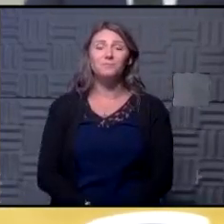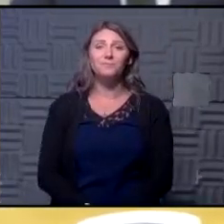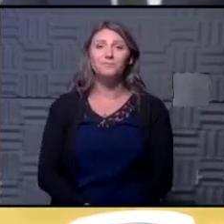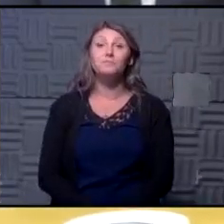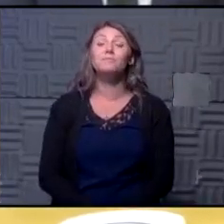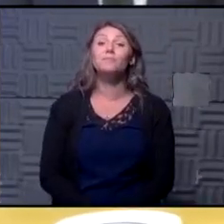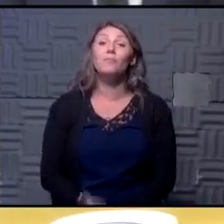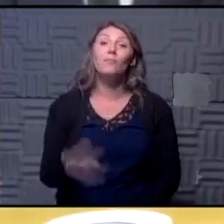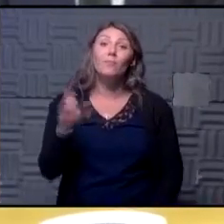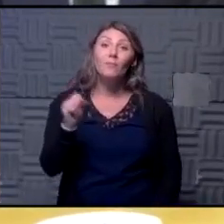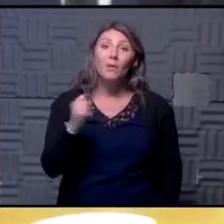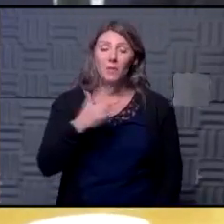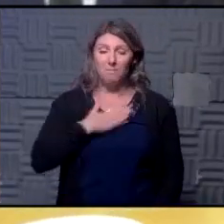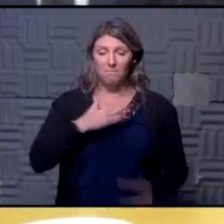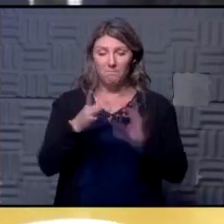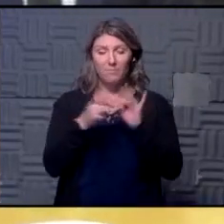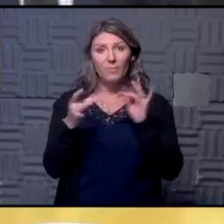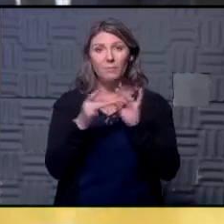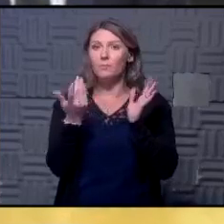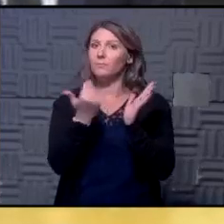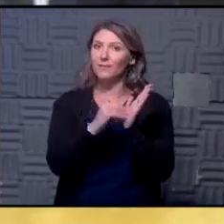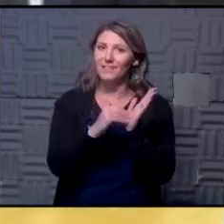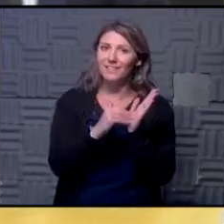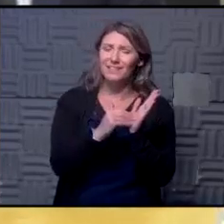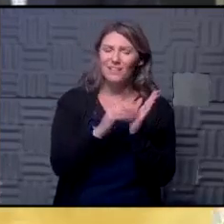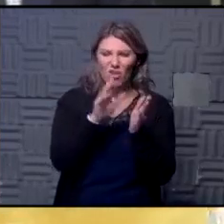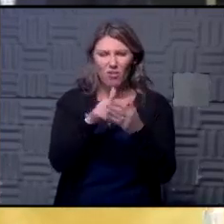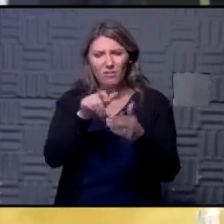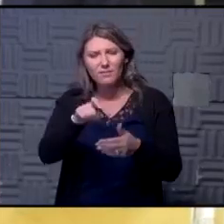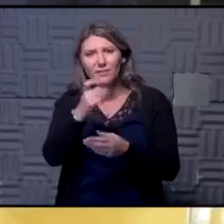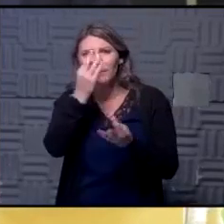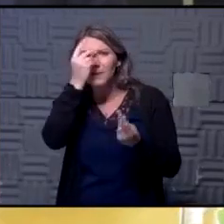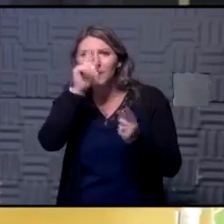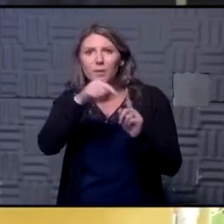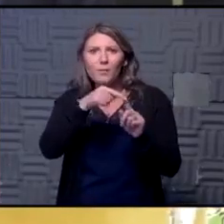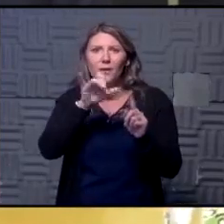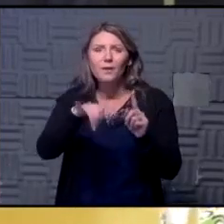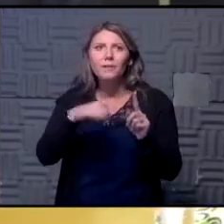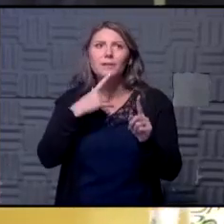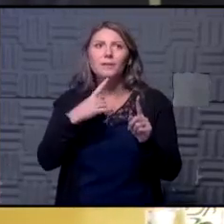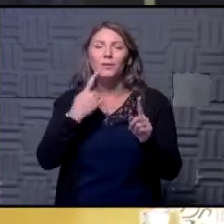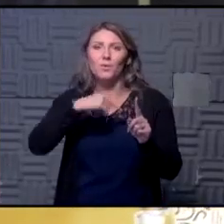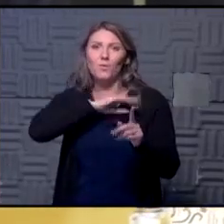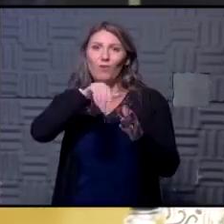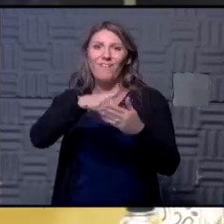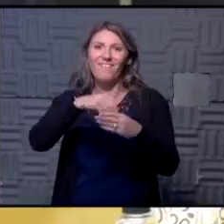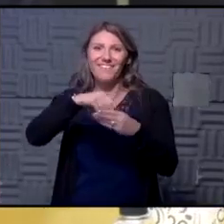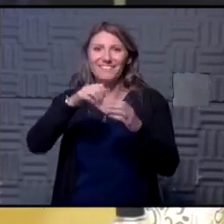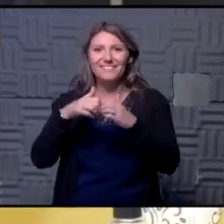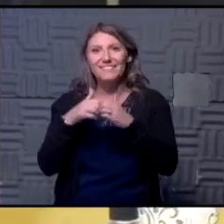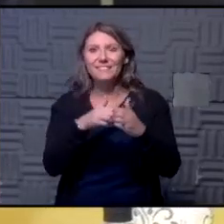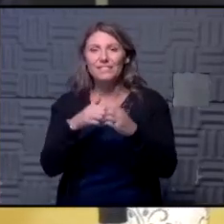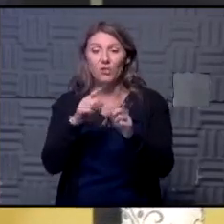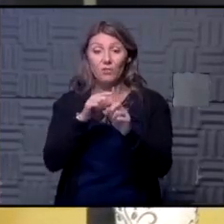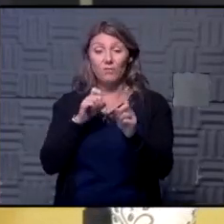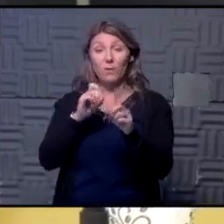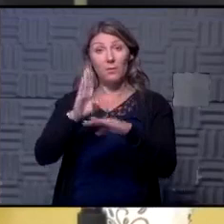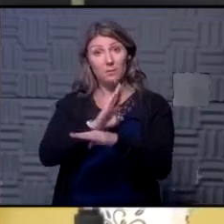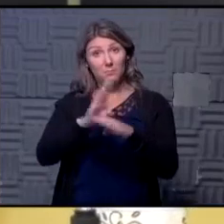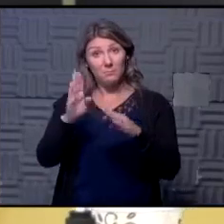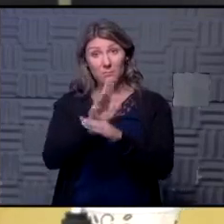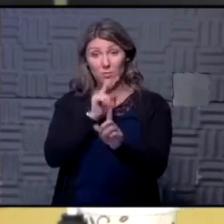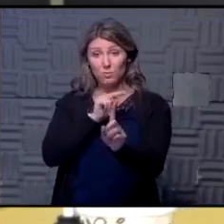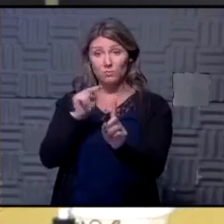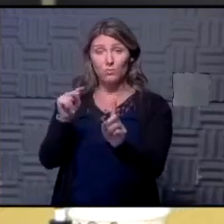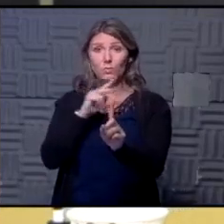yeah i think my message will be again let's all think about think about this we're all in this together i think from a business standpoint we